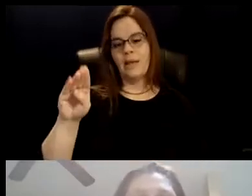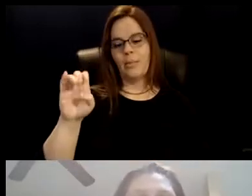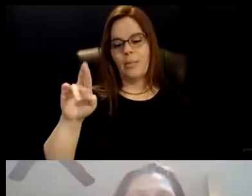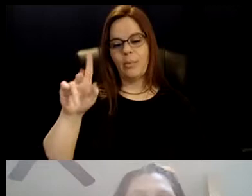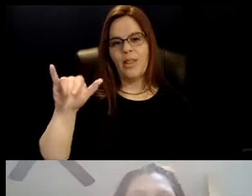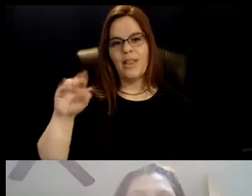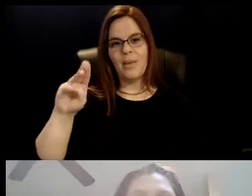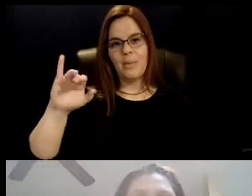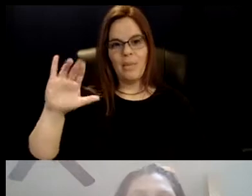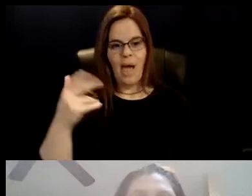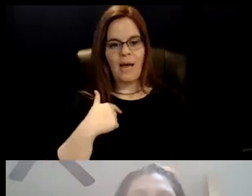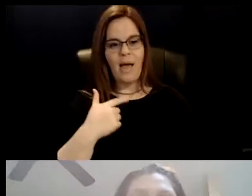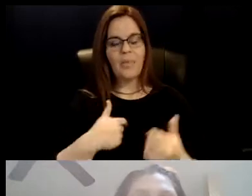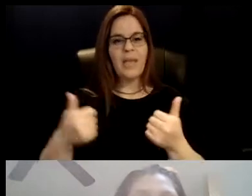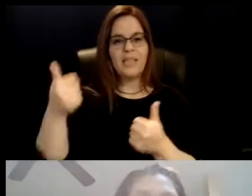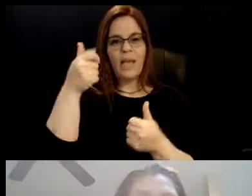executive director.